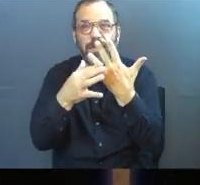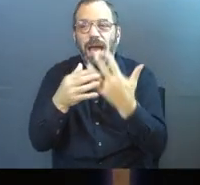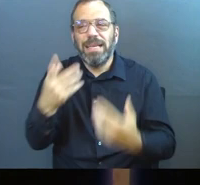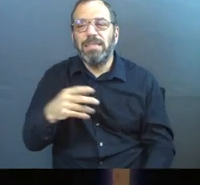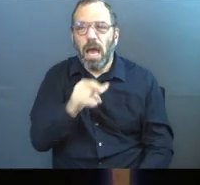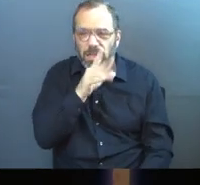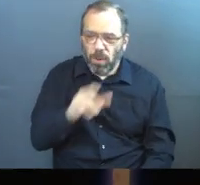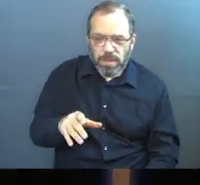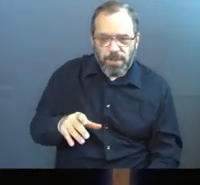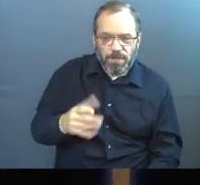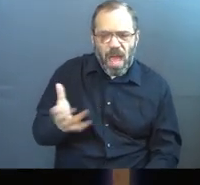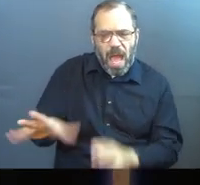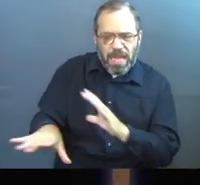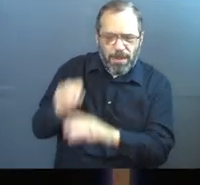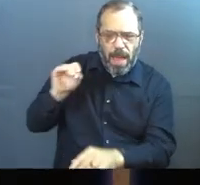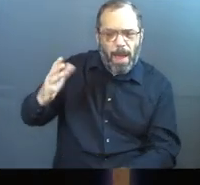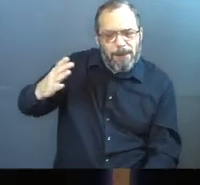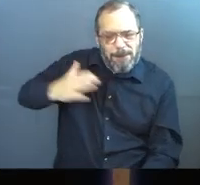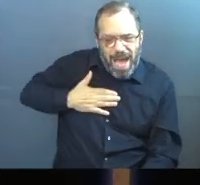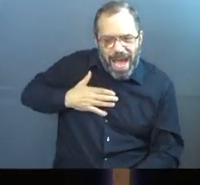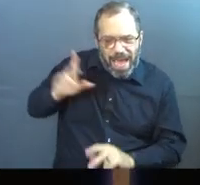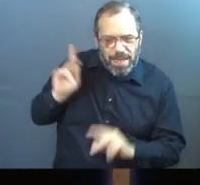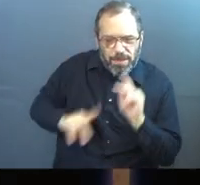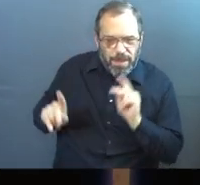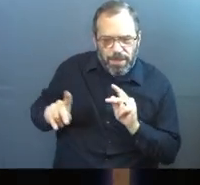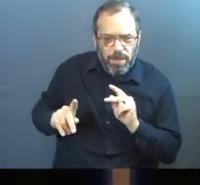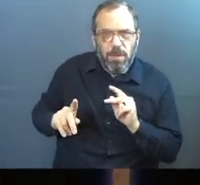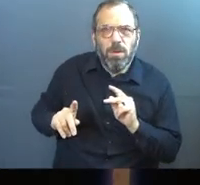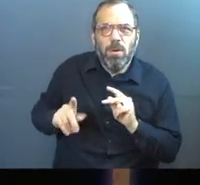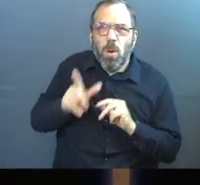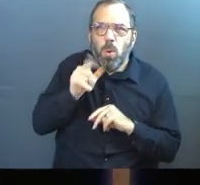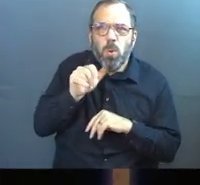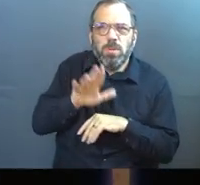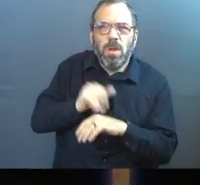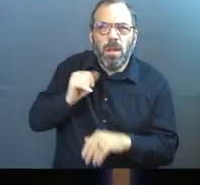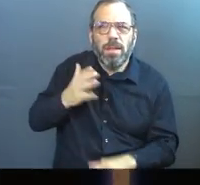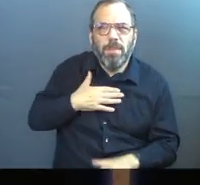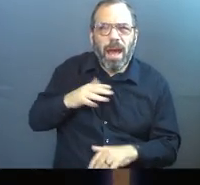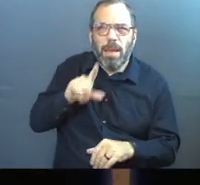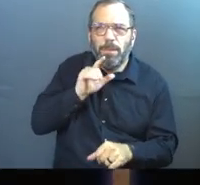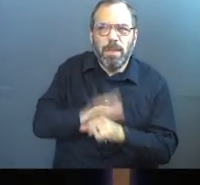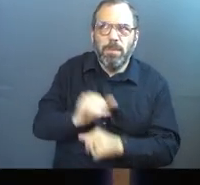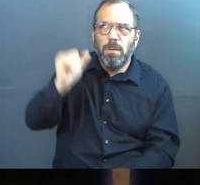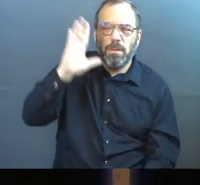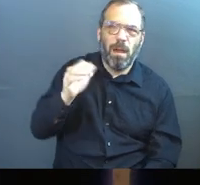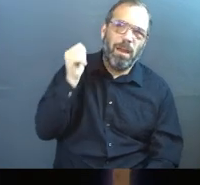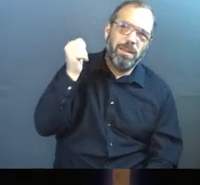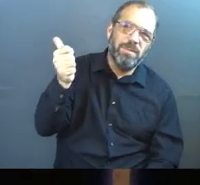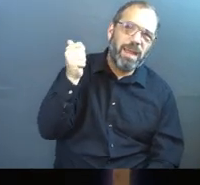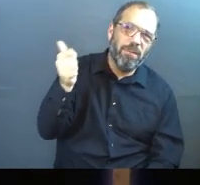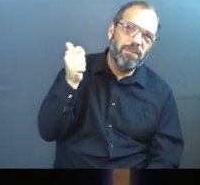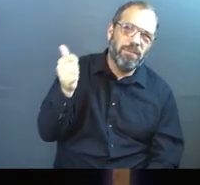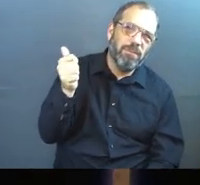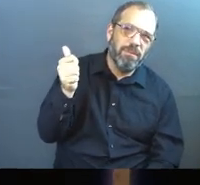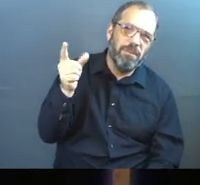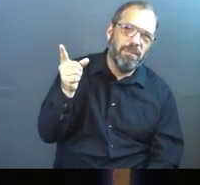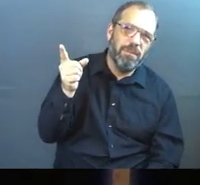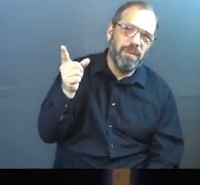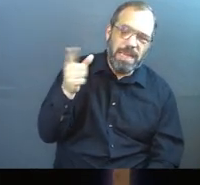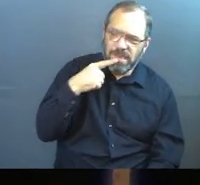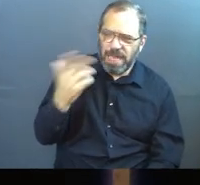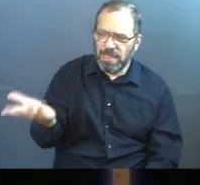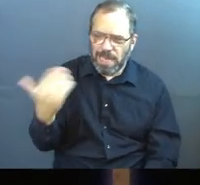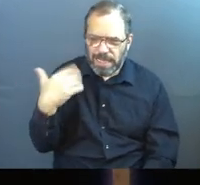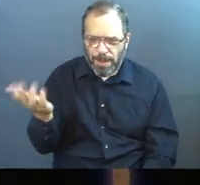voice comes in and says, come out of her, my people. Who's calling us my people? It's God himself. He